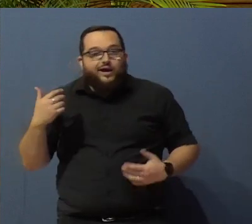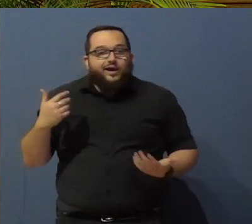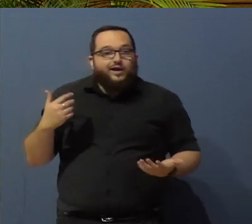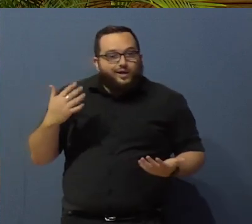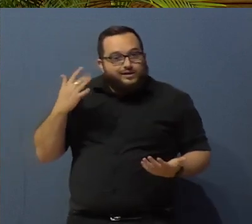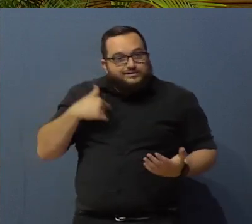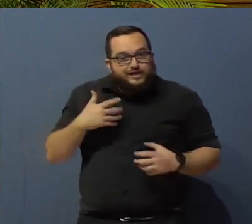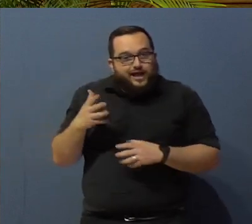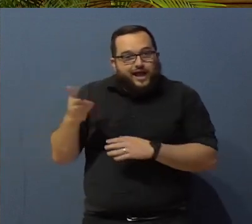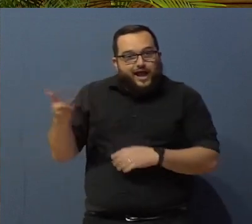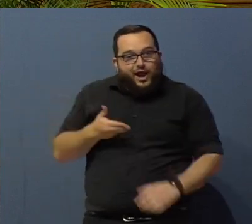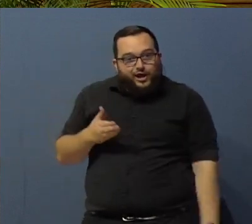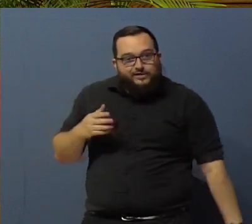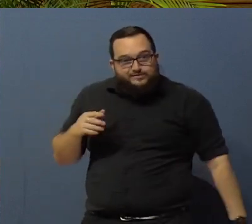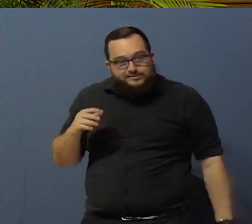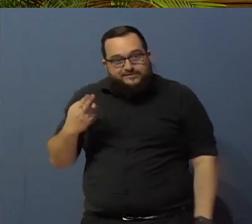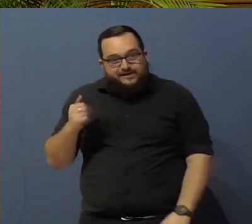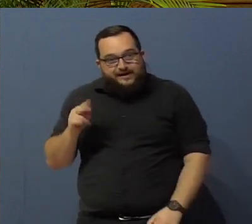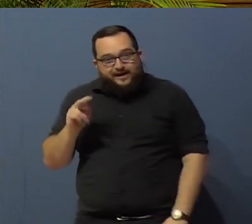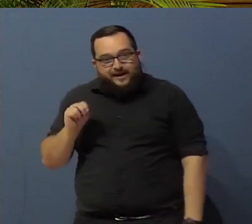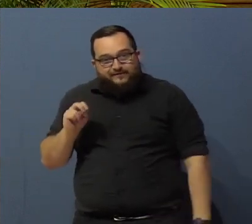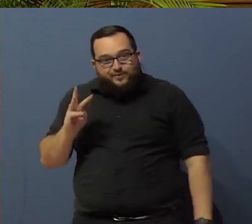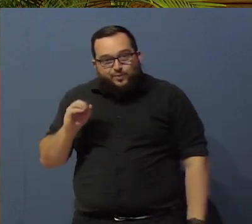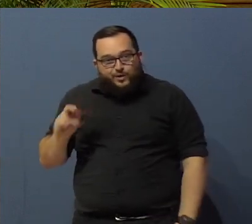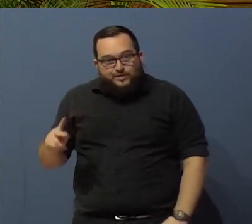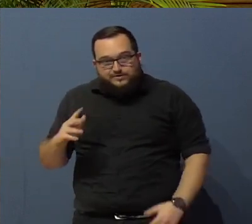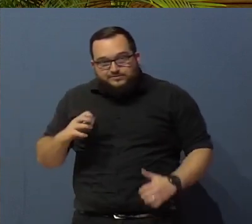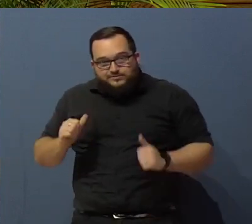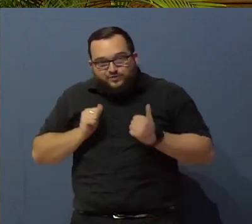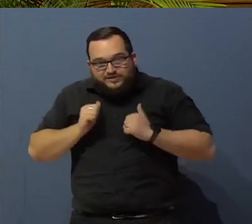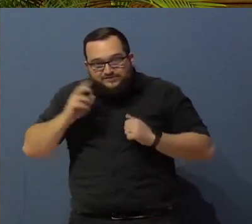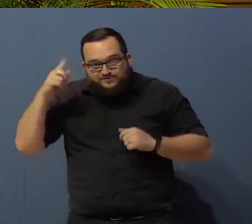aggressive, psychotic patients. But I love the job.